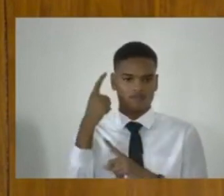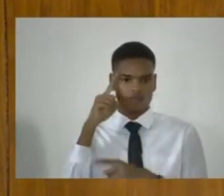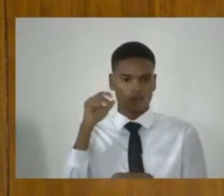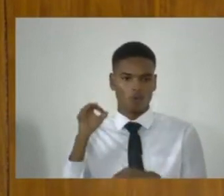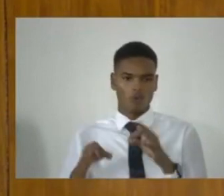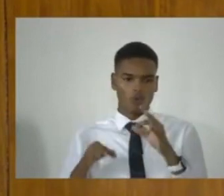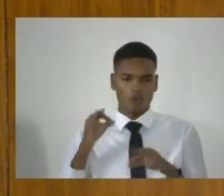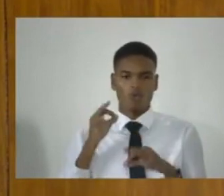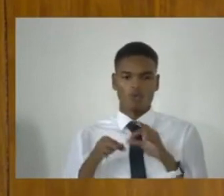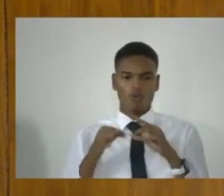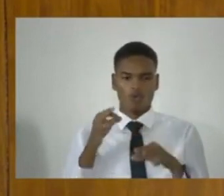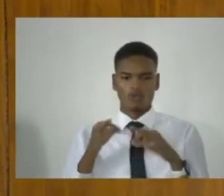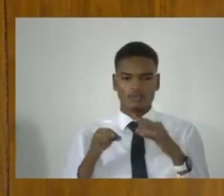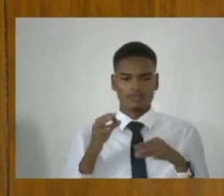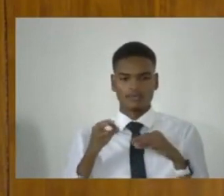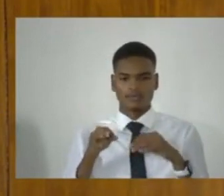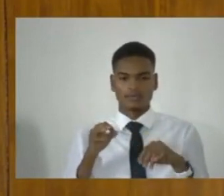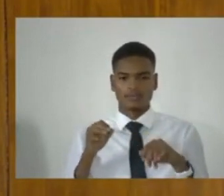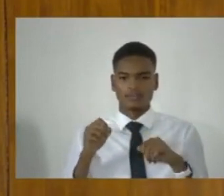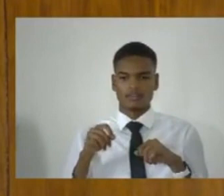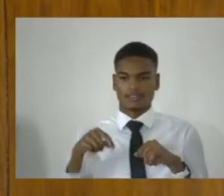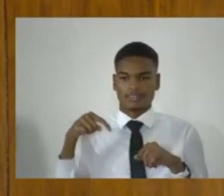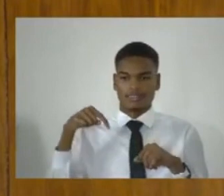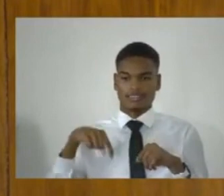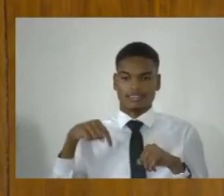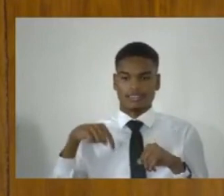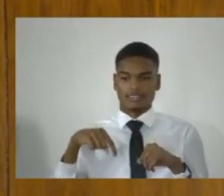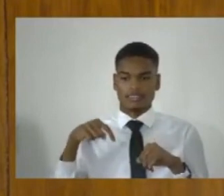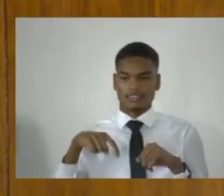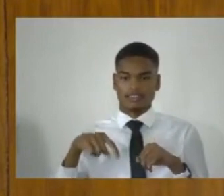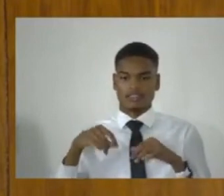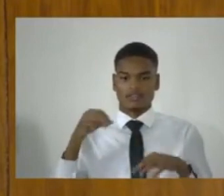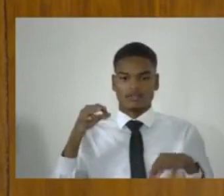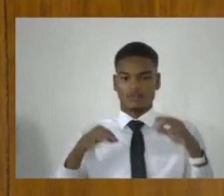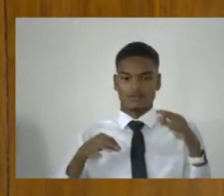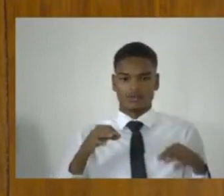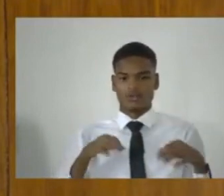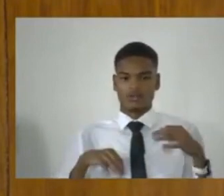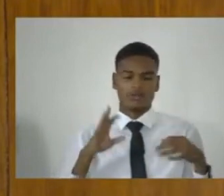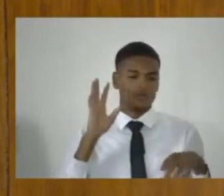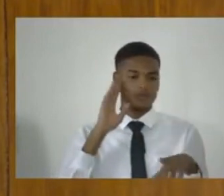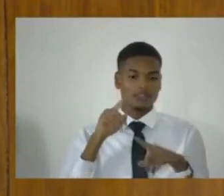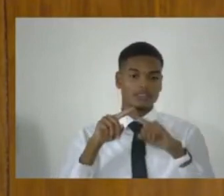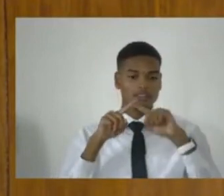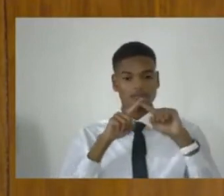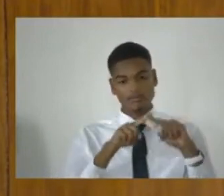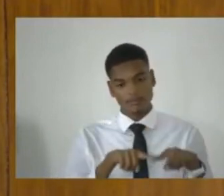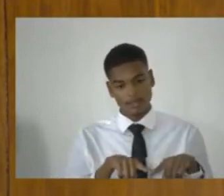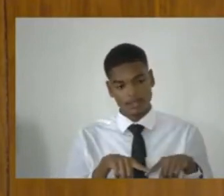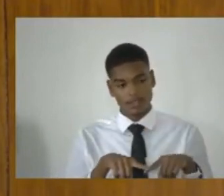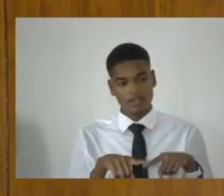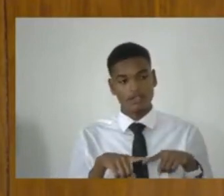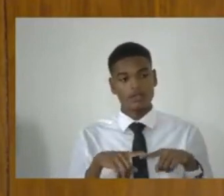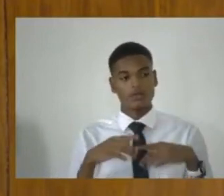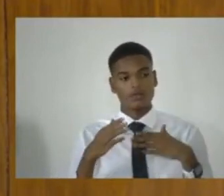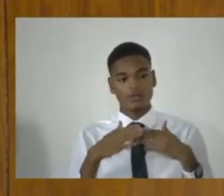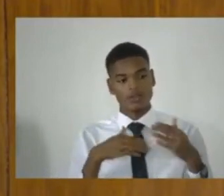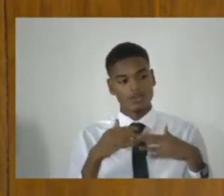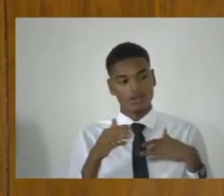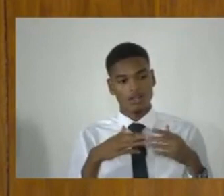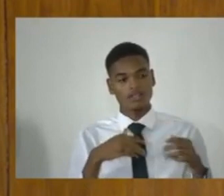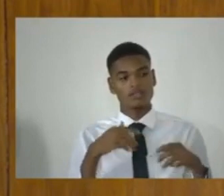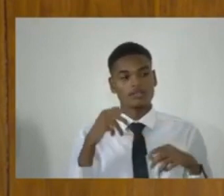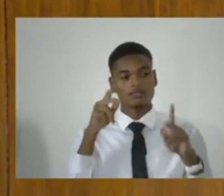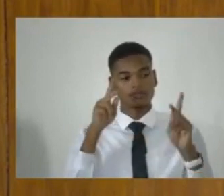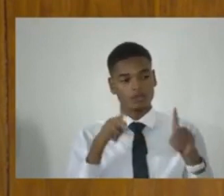The deterrent effect of this legislation will depend largely on whether or not persons who